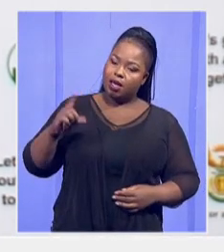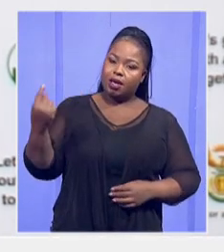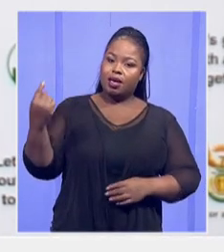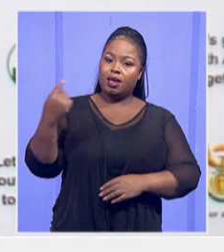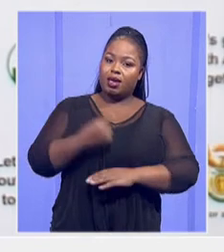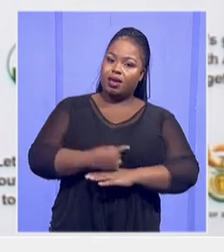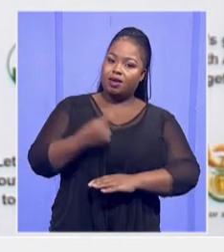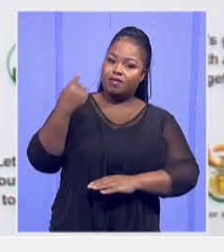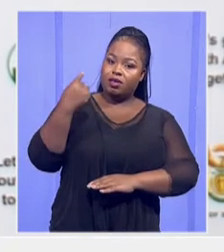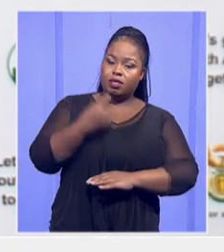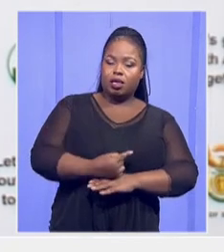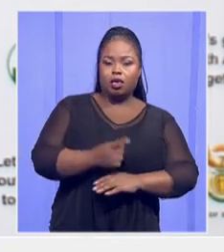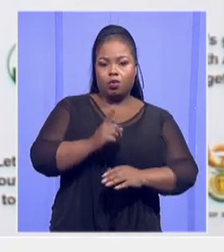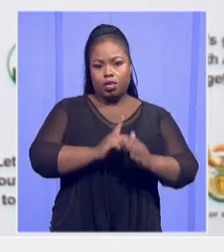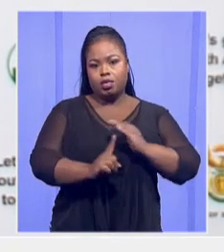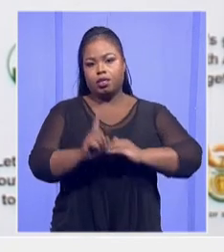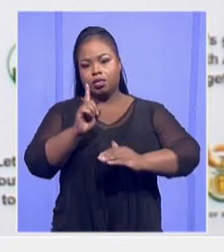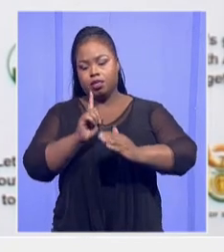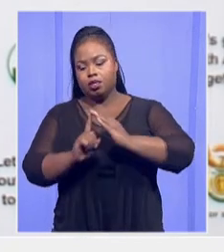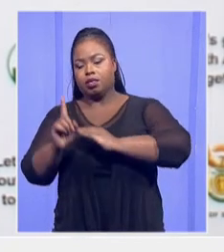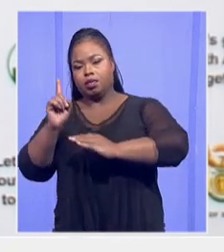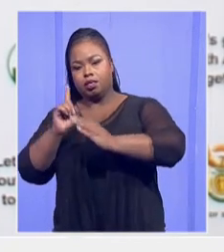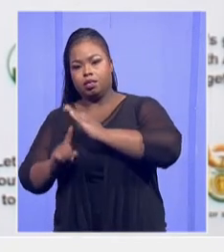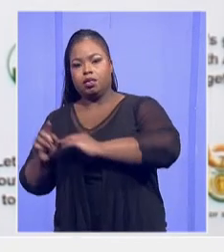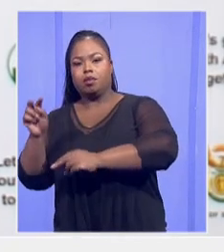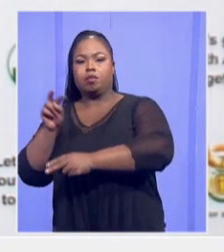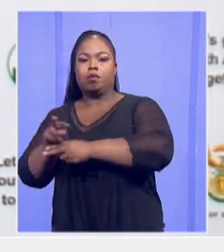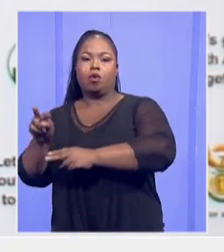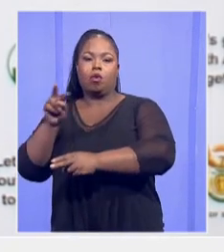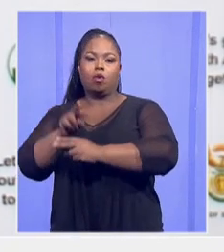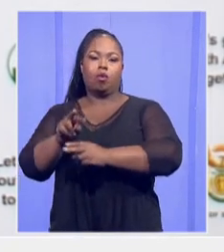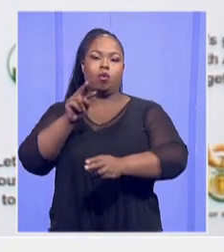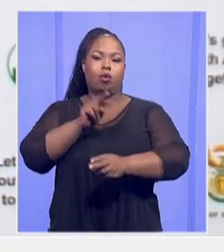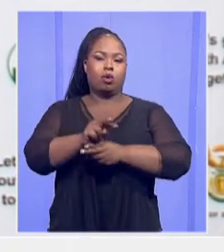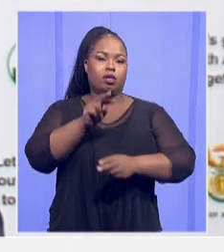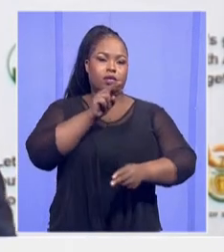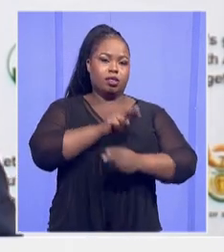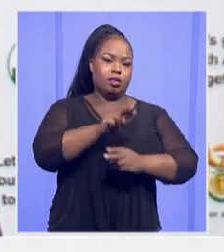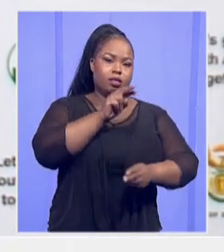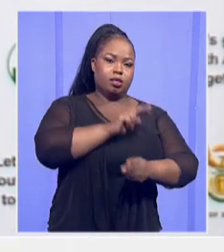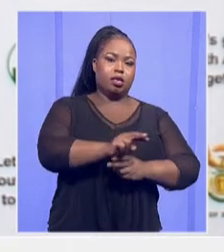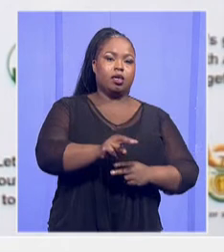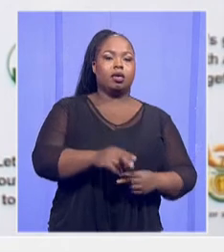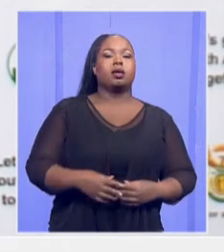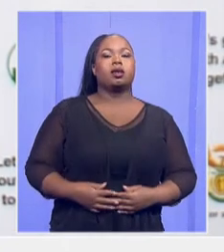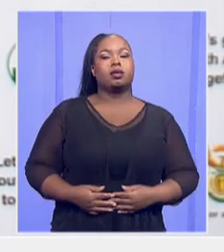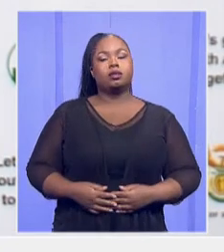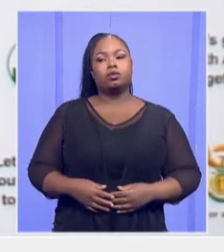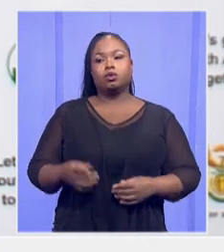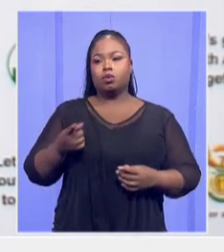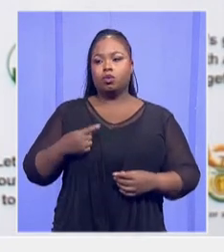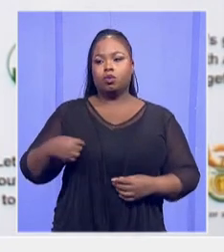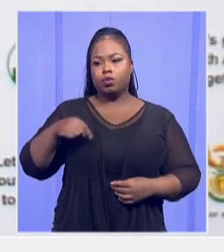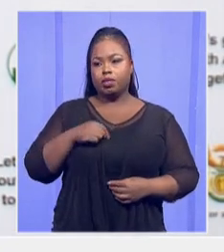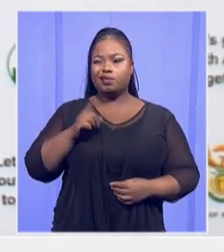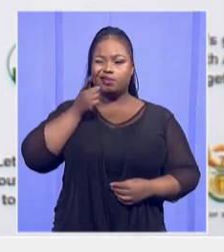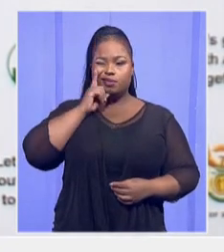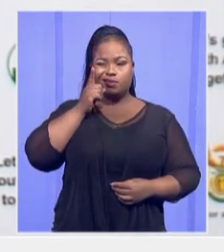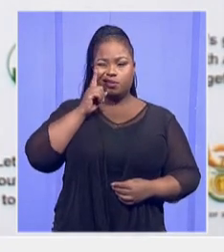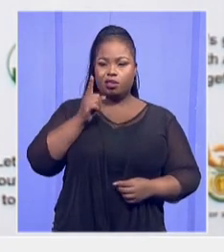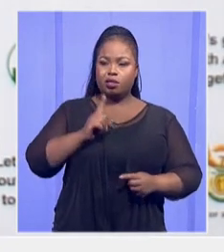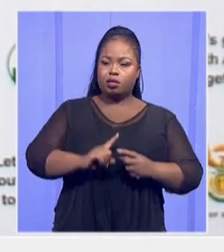monitor them to enhance that capacity. And we are looking at different things to really accelerate